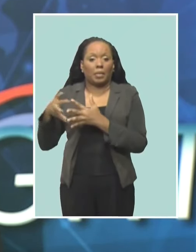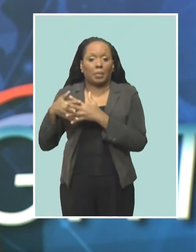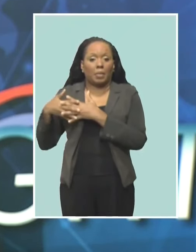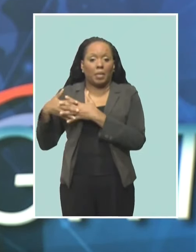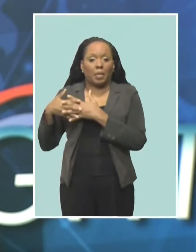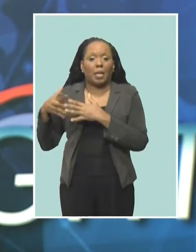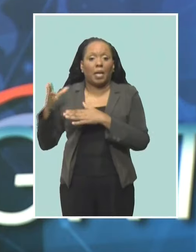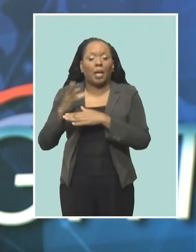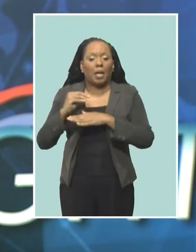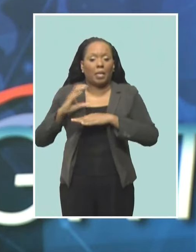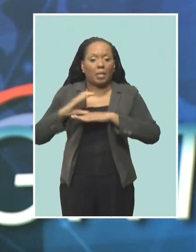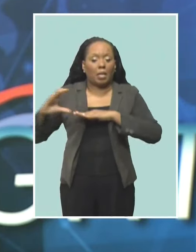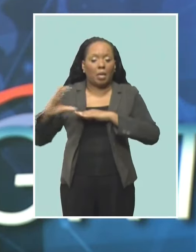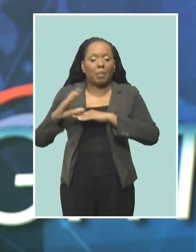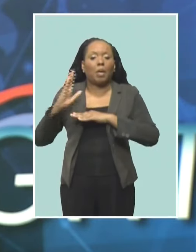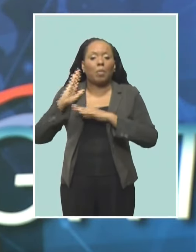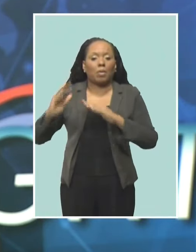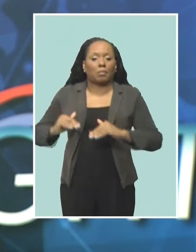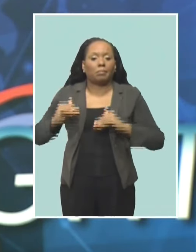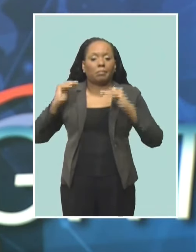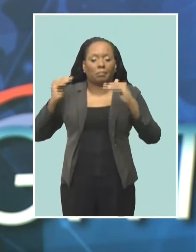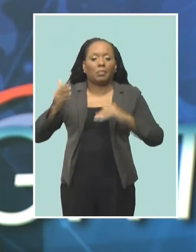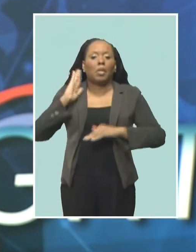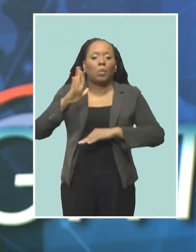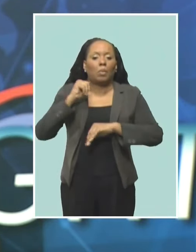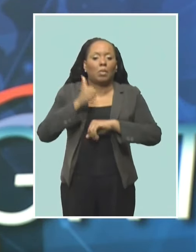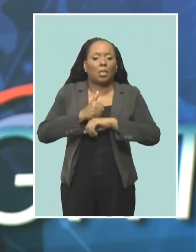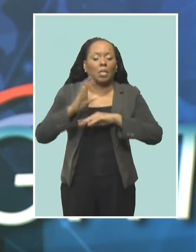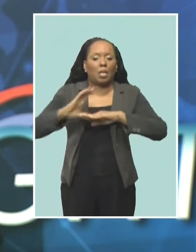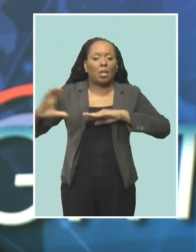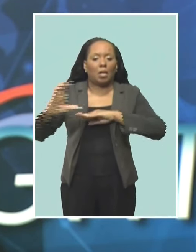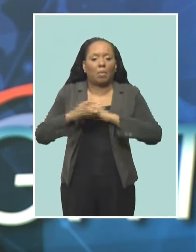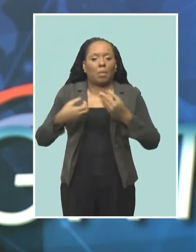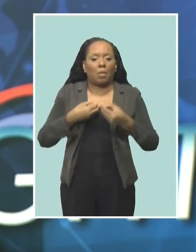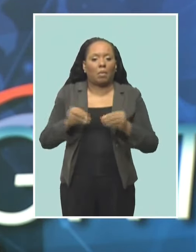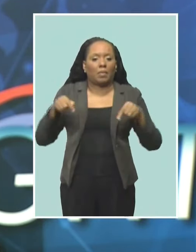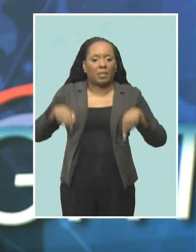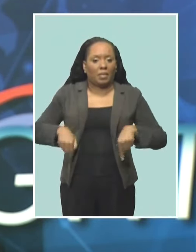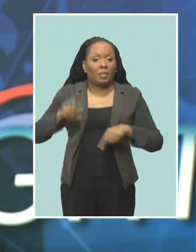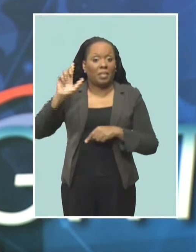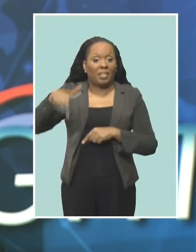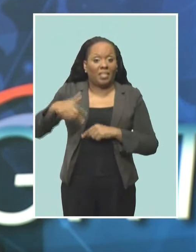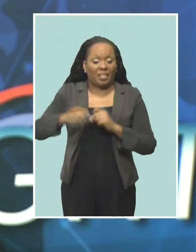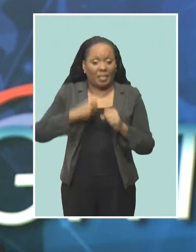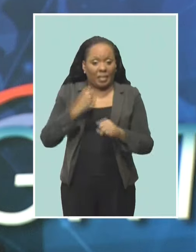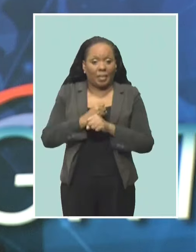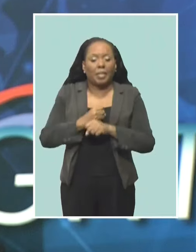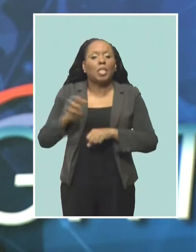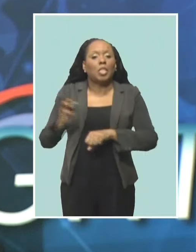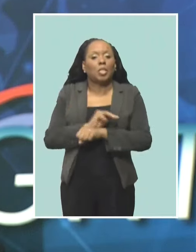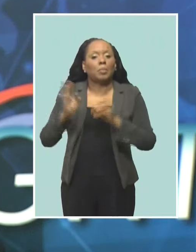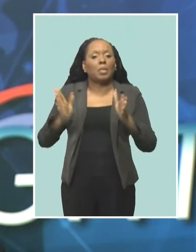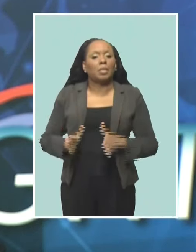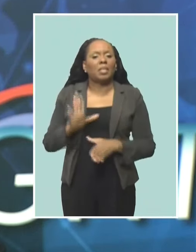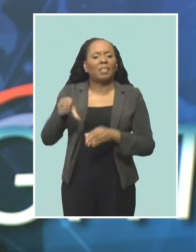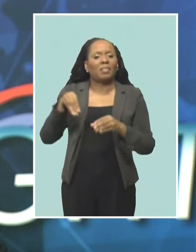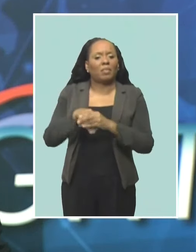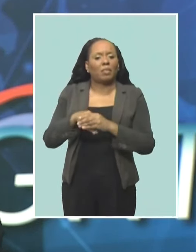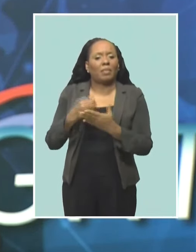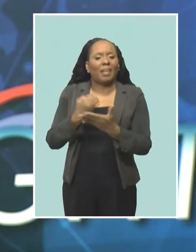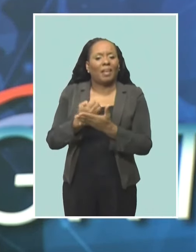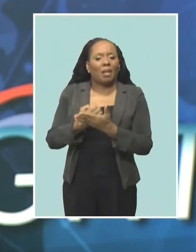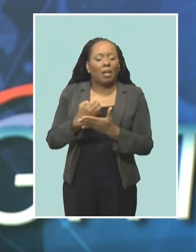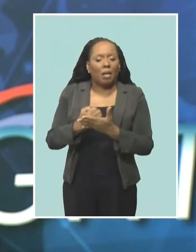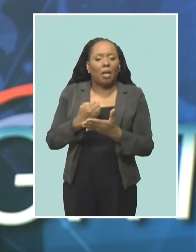level. The bank is setting up a regional office here later this year. That's according to minister in the Ministry of Finance and Economic